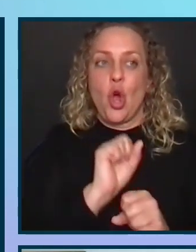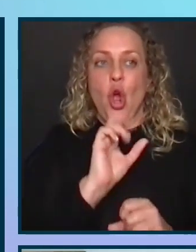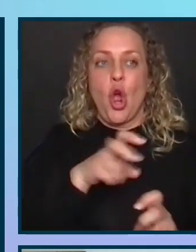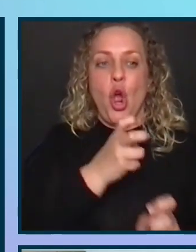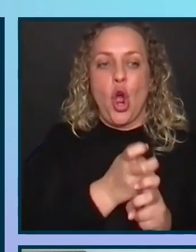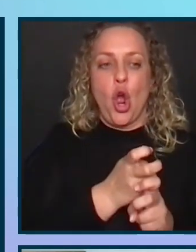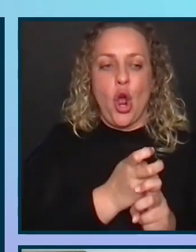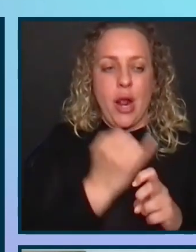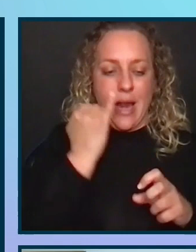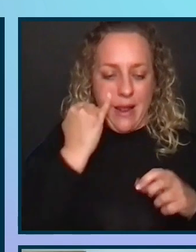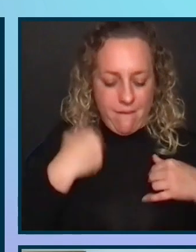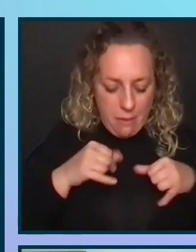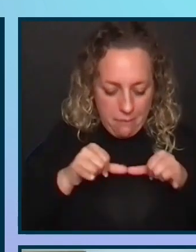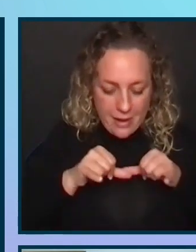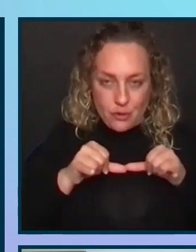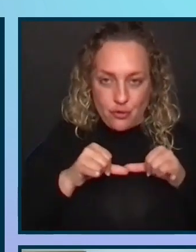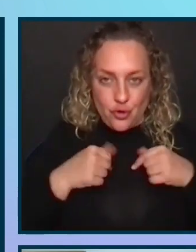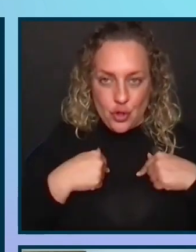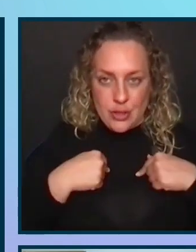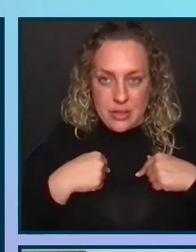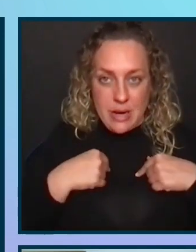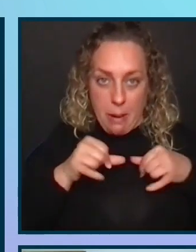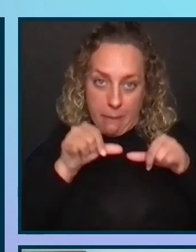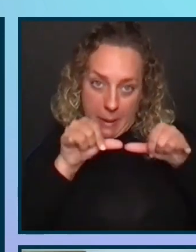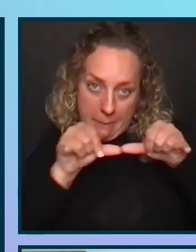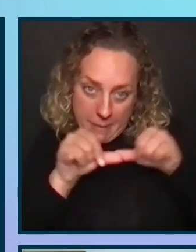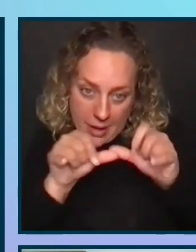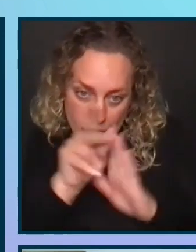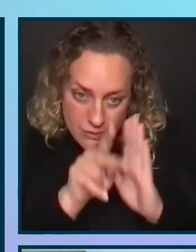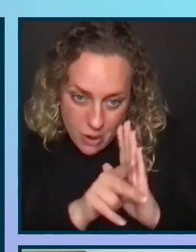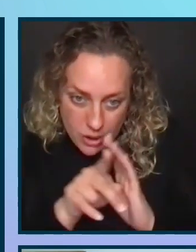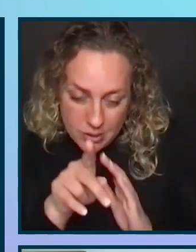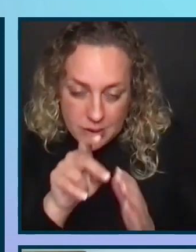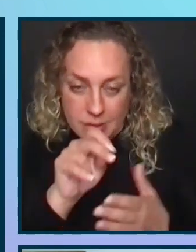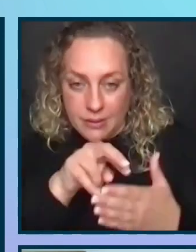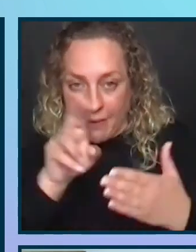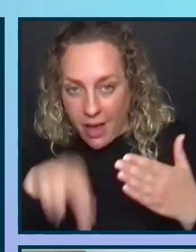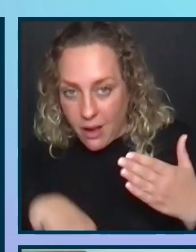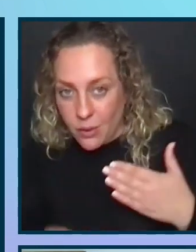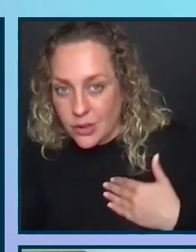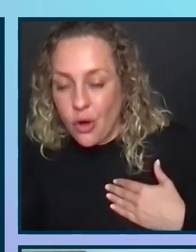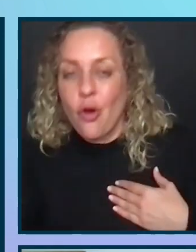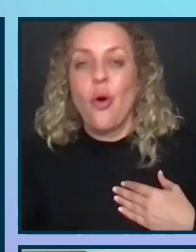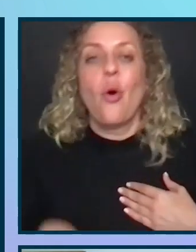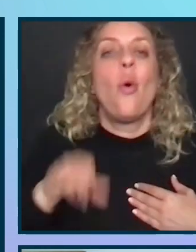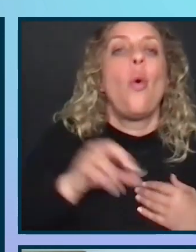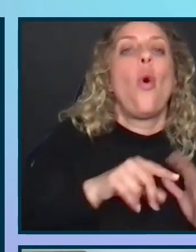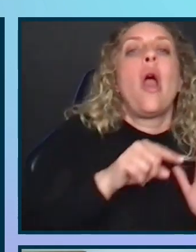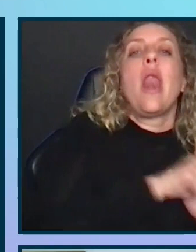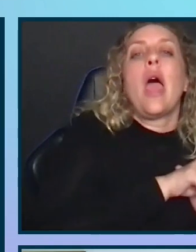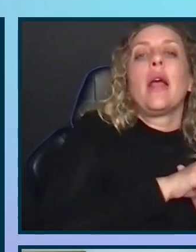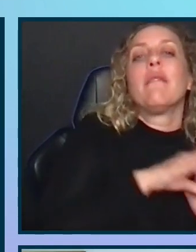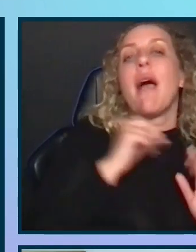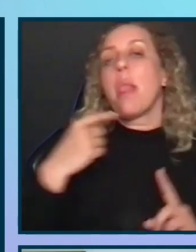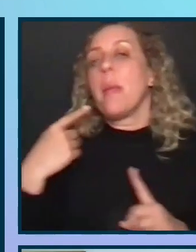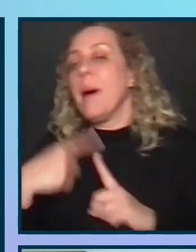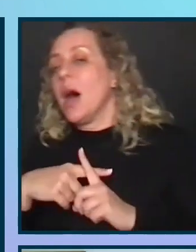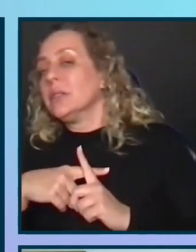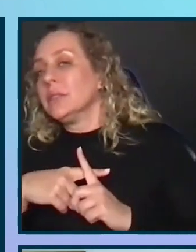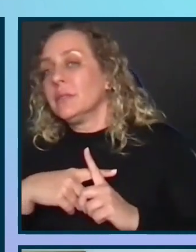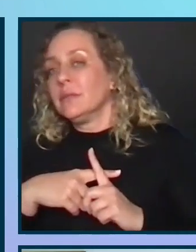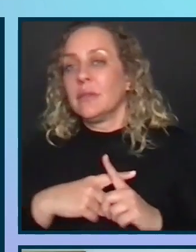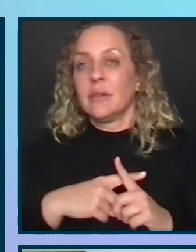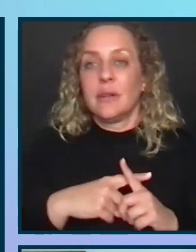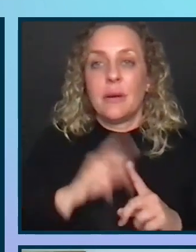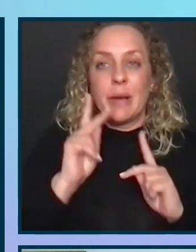being measured. So am I measuring the positive outcomes or am I just measuring the negative outcomes? Because if people can